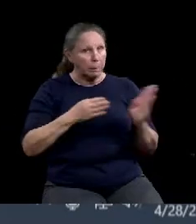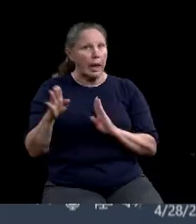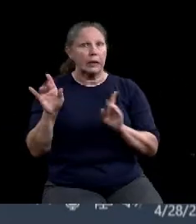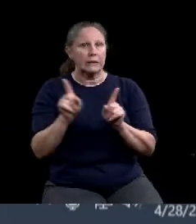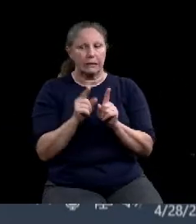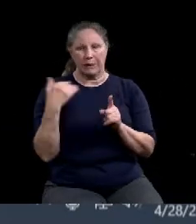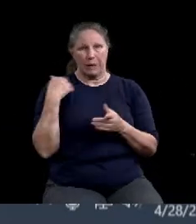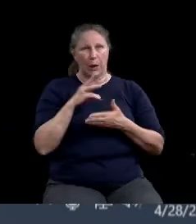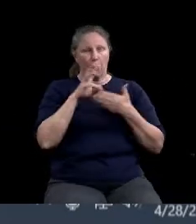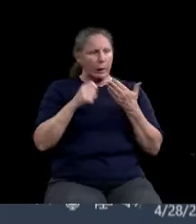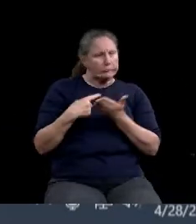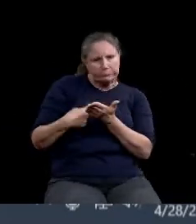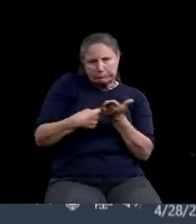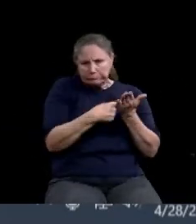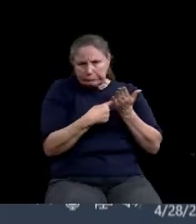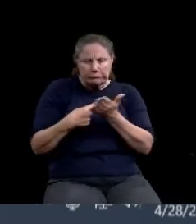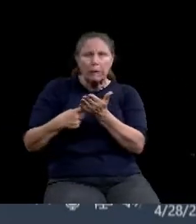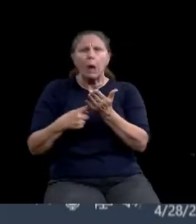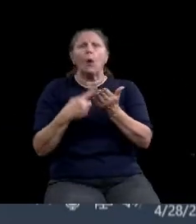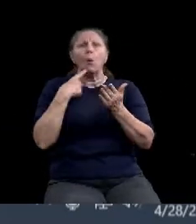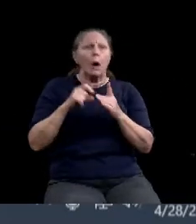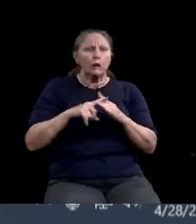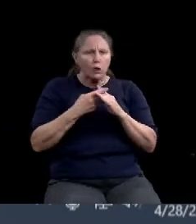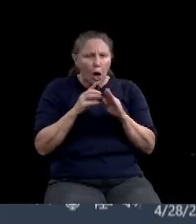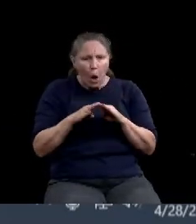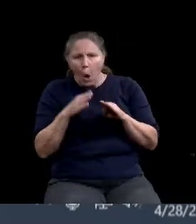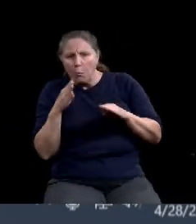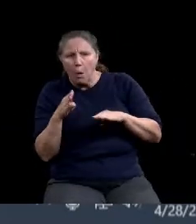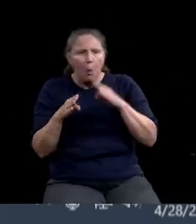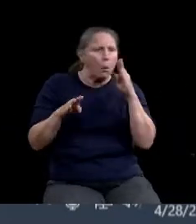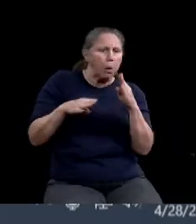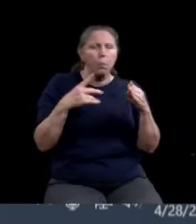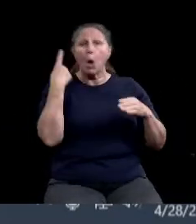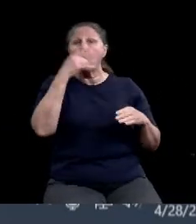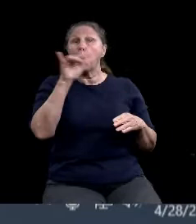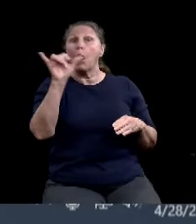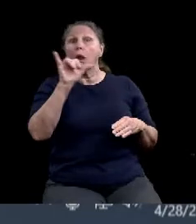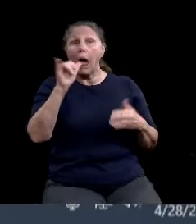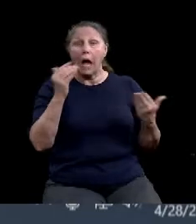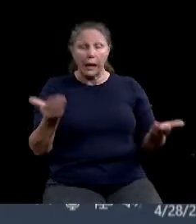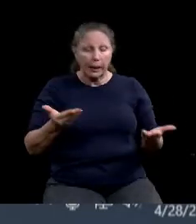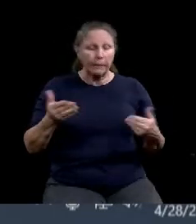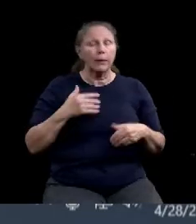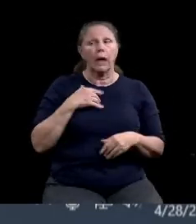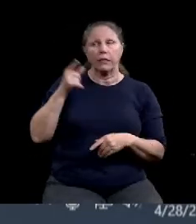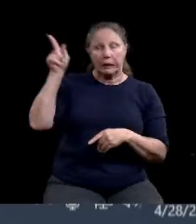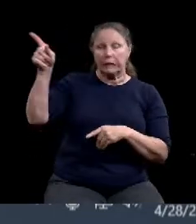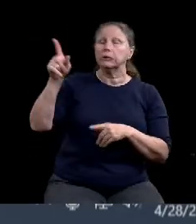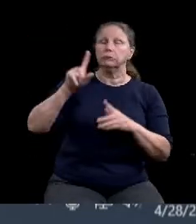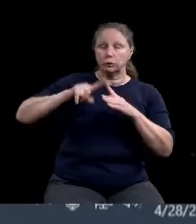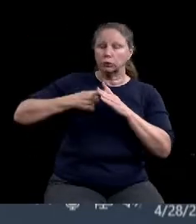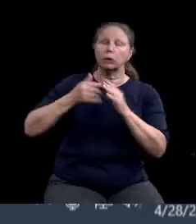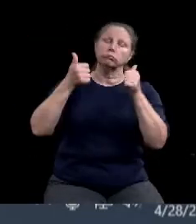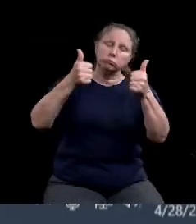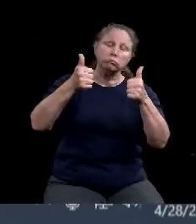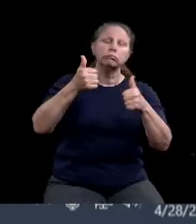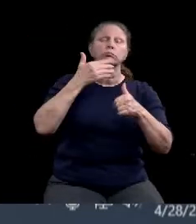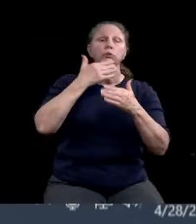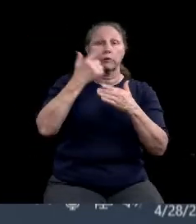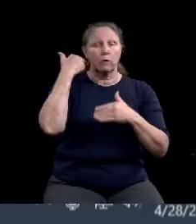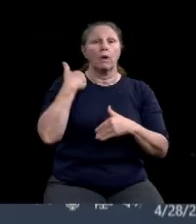recovery and staging in. I think this is a great move for us to be looking forward to seeing the other side and still